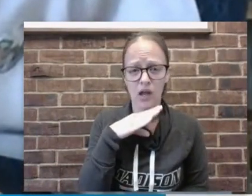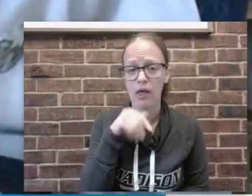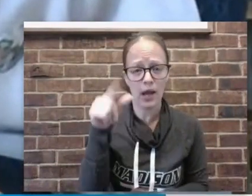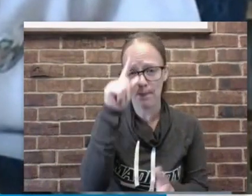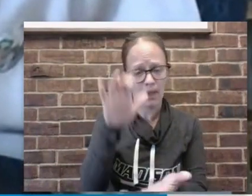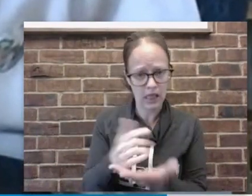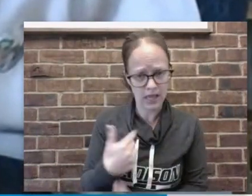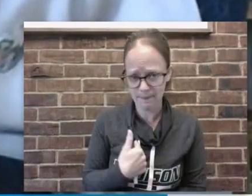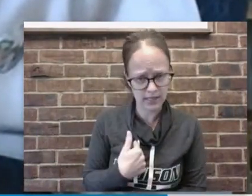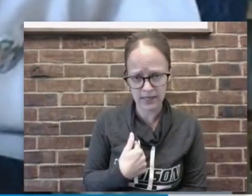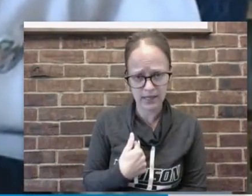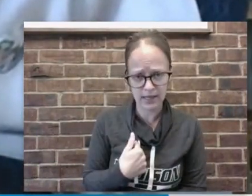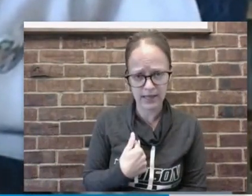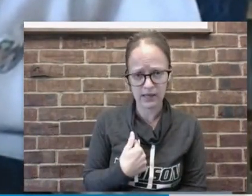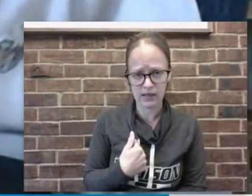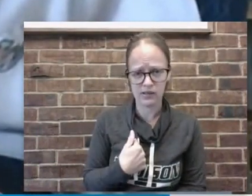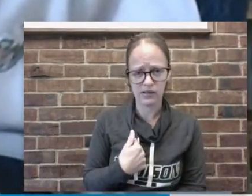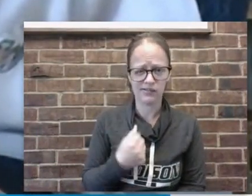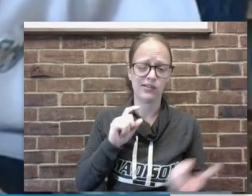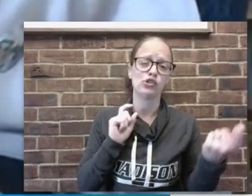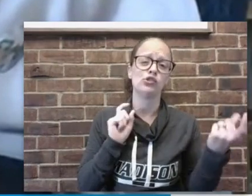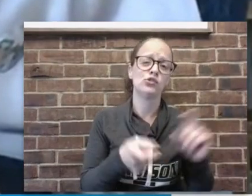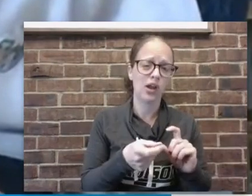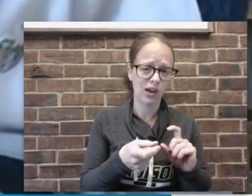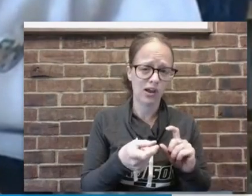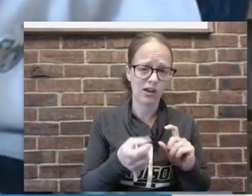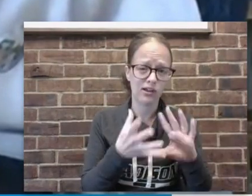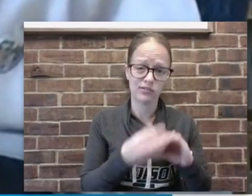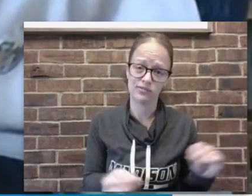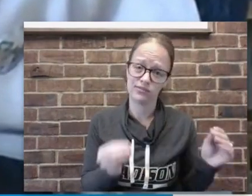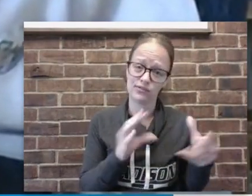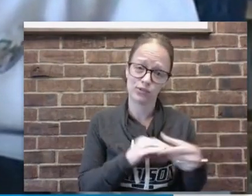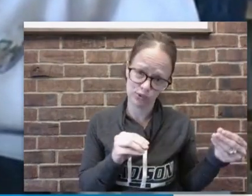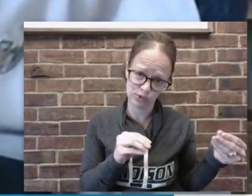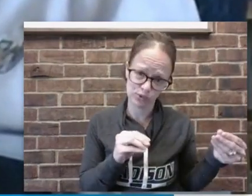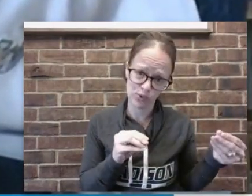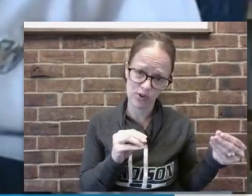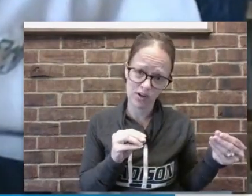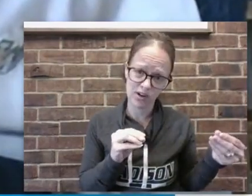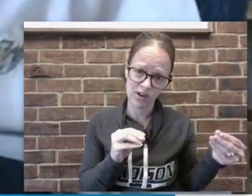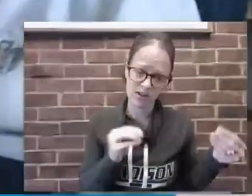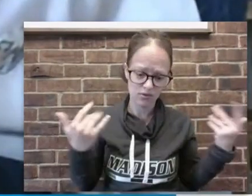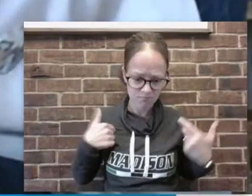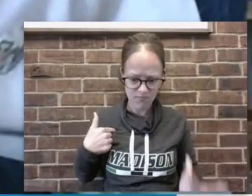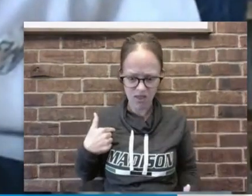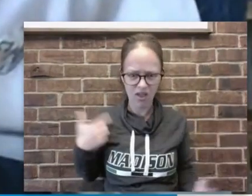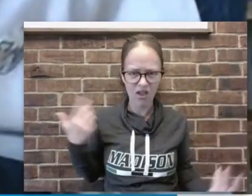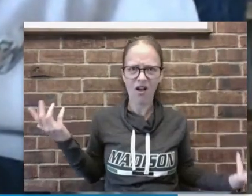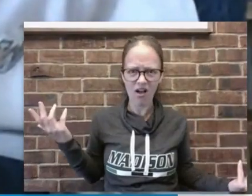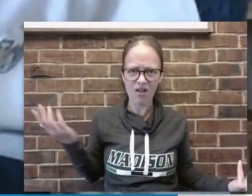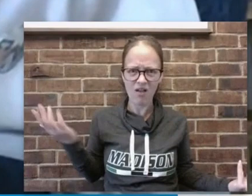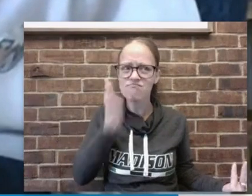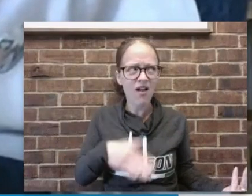exciting so they jazzed up the story with all that huff and puff and blow your house down stuff and they made me the big bad wolf